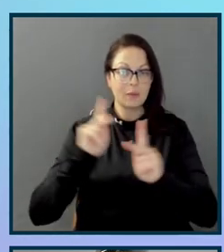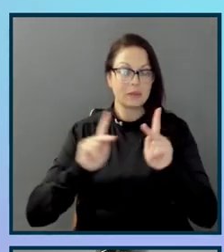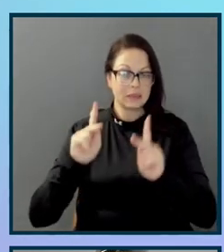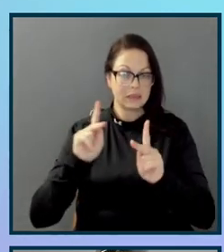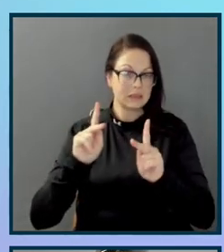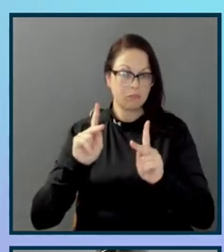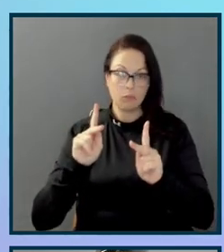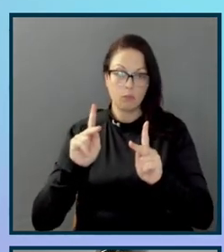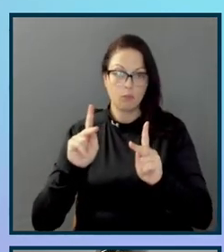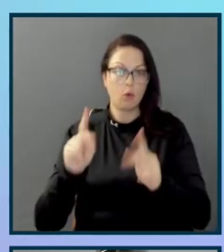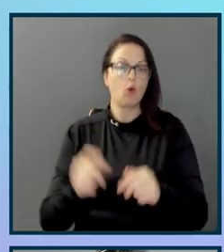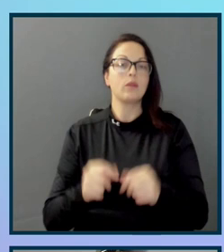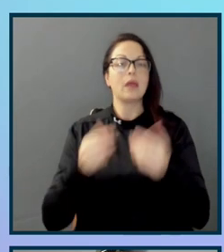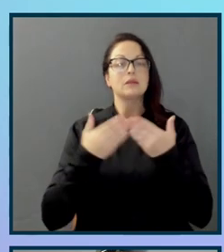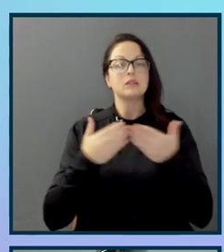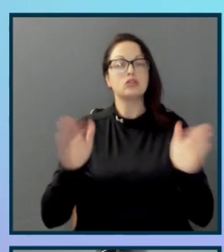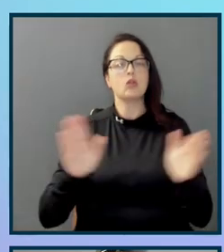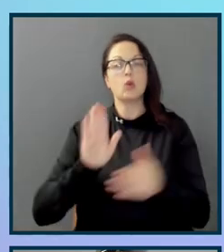as white or European.